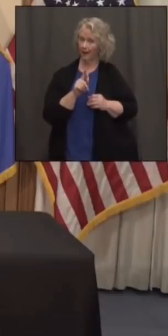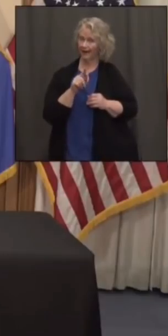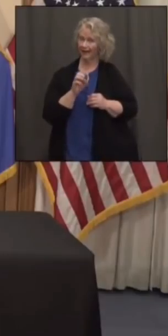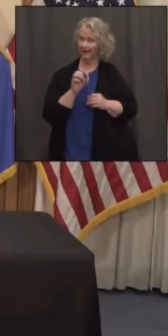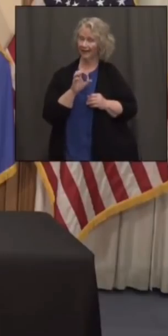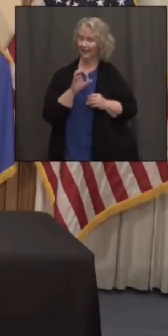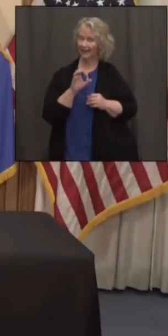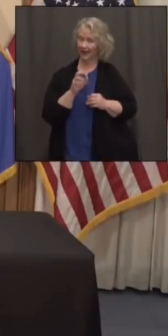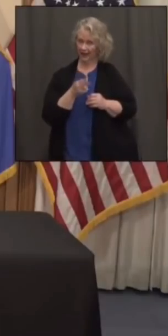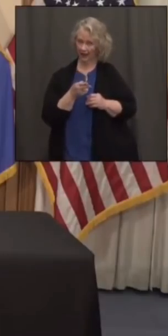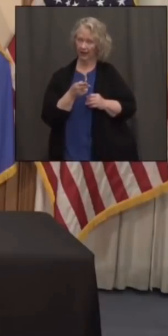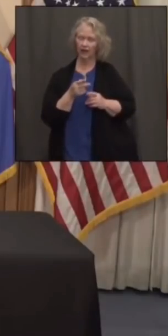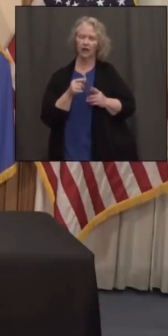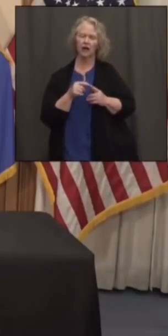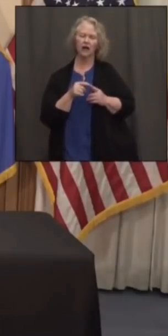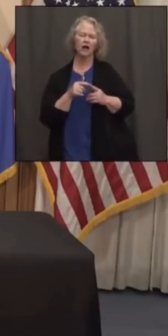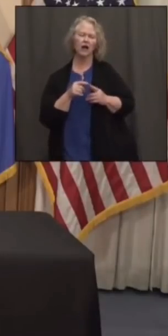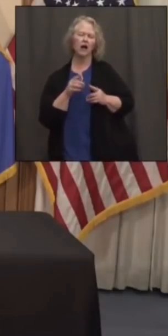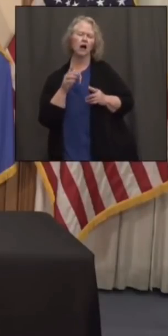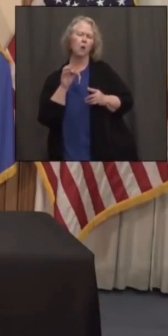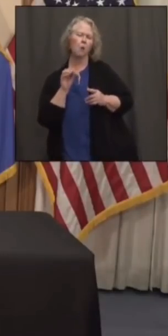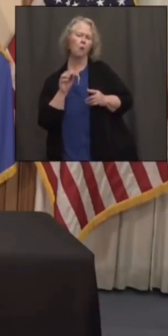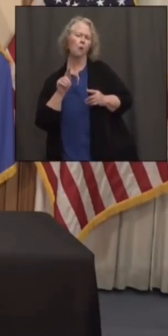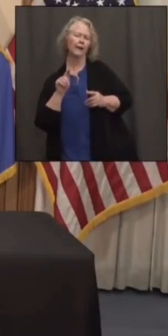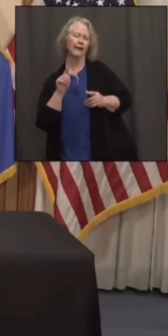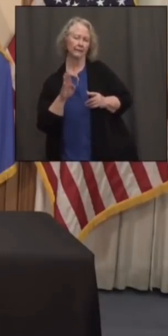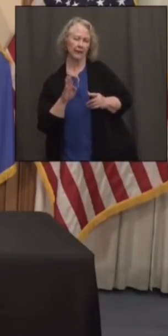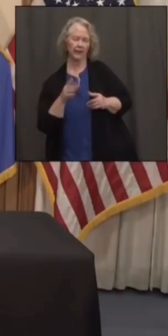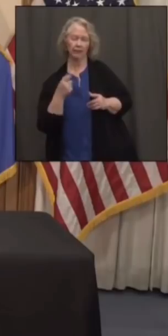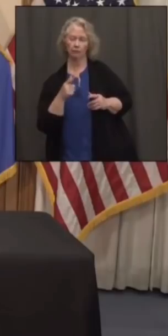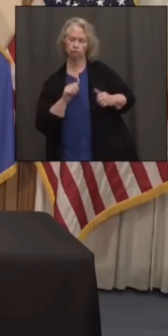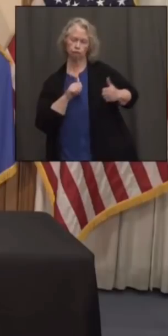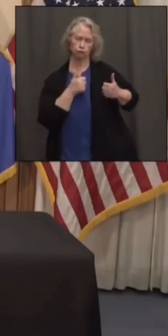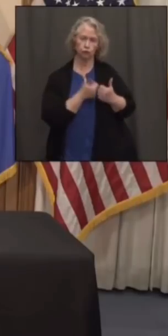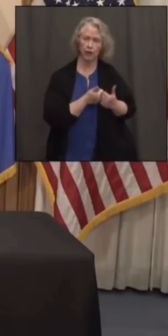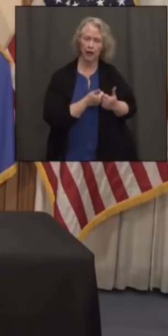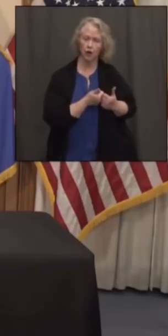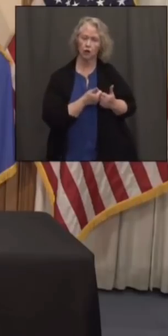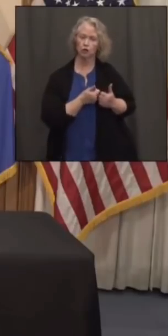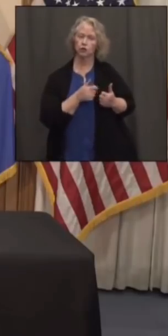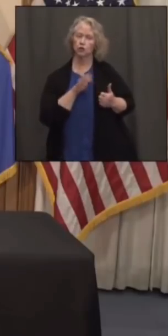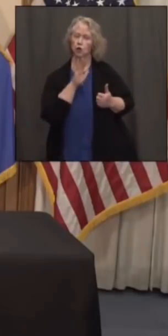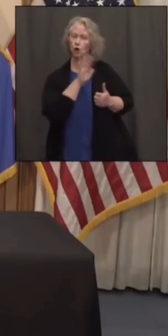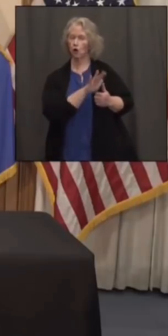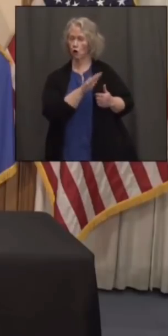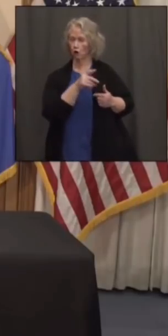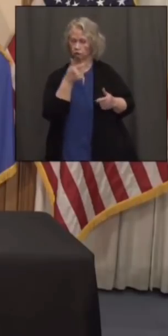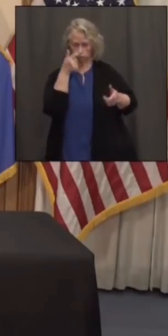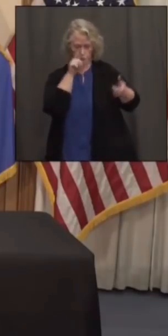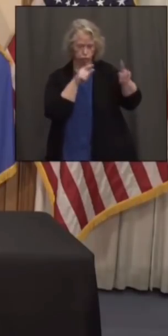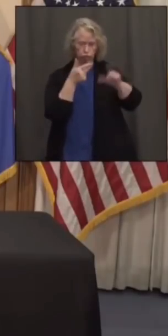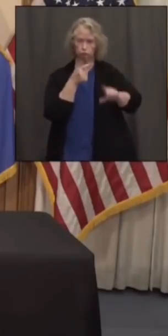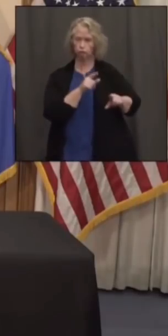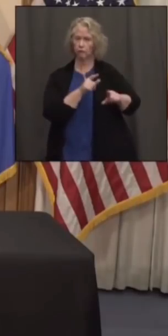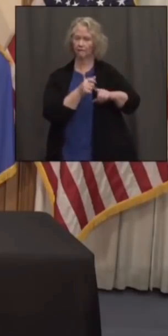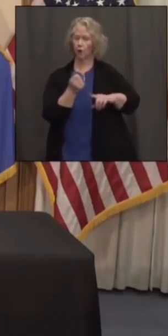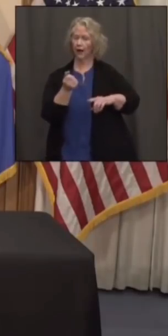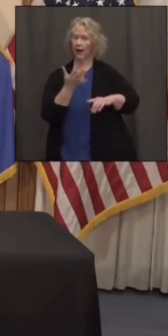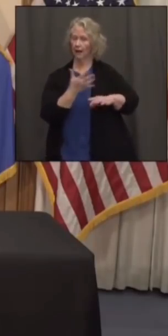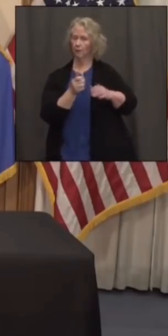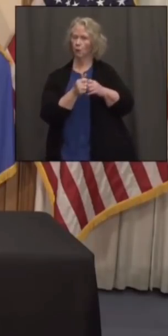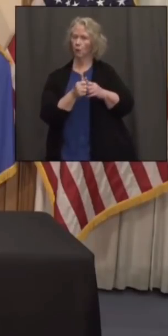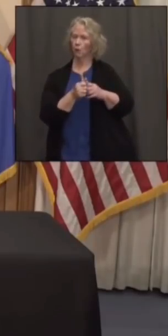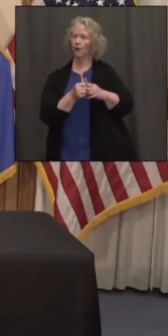vendor, today is questioning the constitutionality of the gambling agreement that your office reached with the tribes.